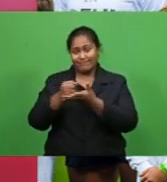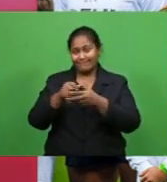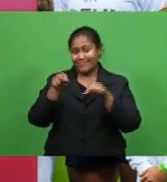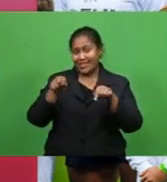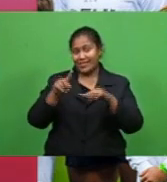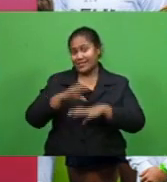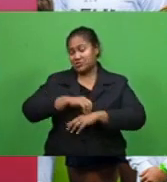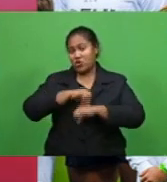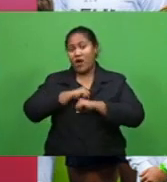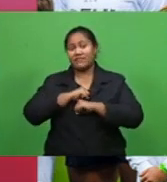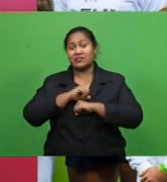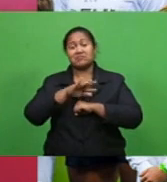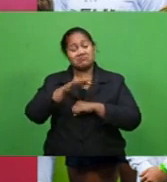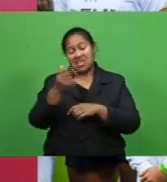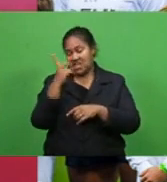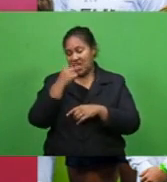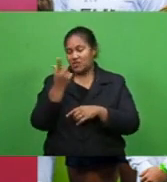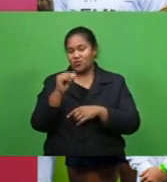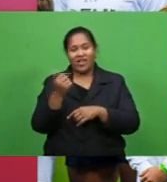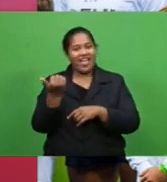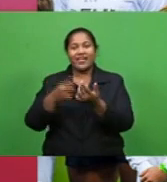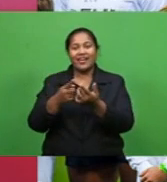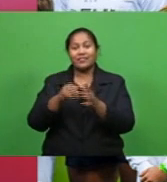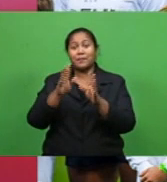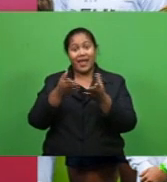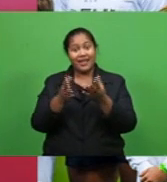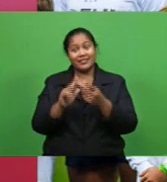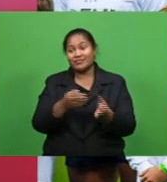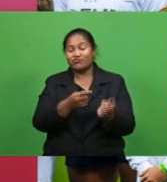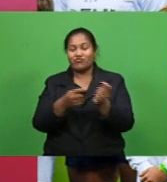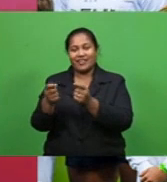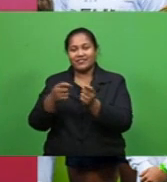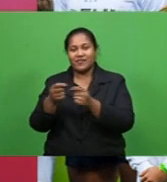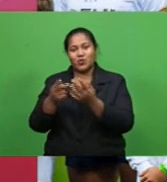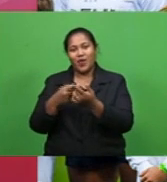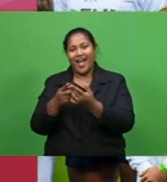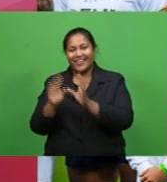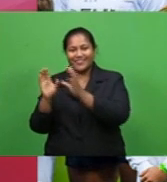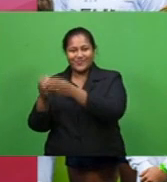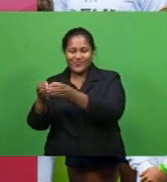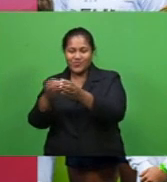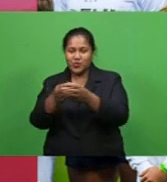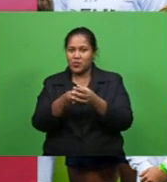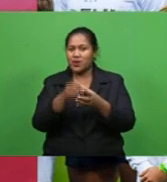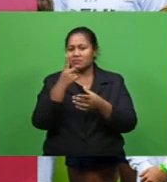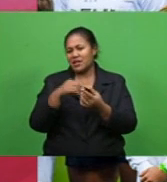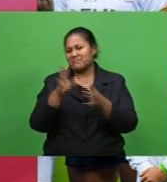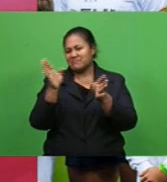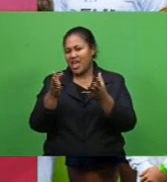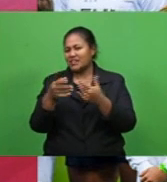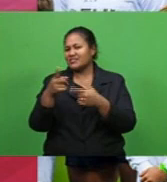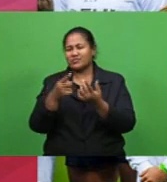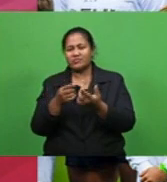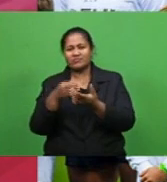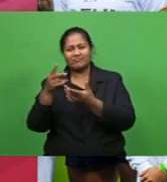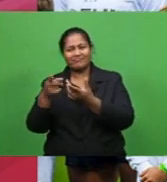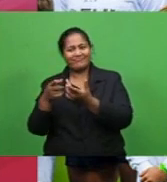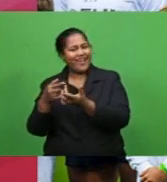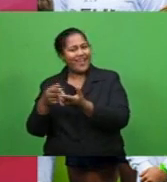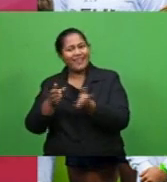players confidence they'll do anything they can win games players who are moving clubs and changing clubs but the coach